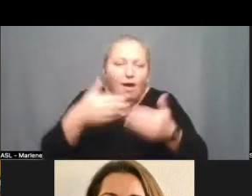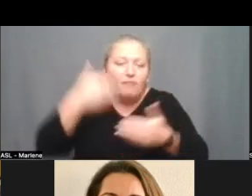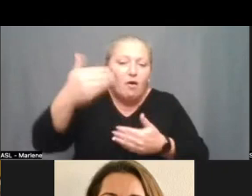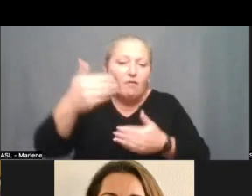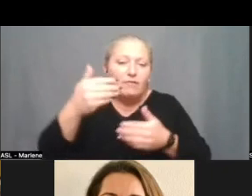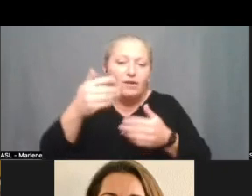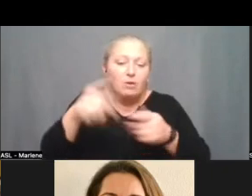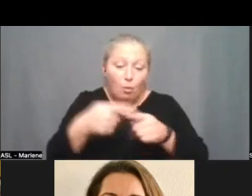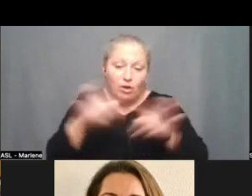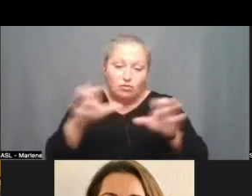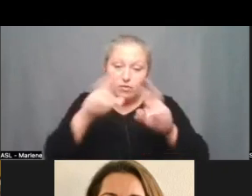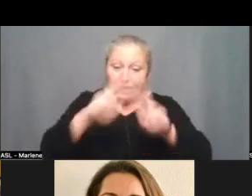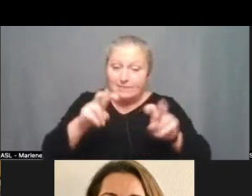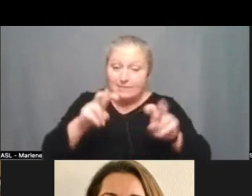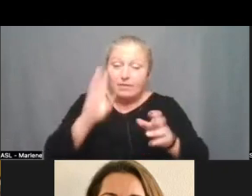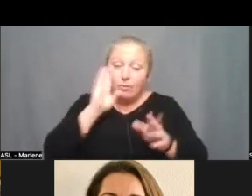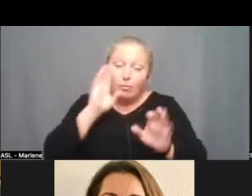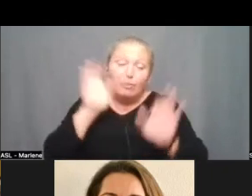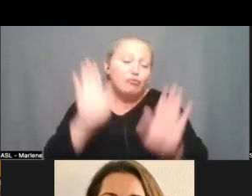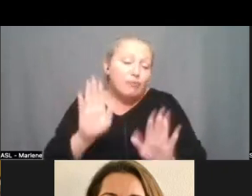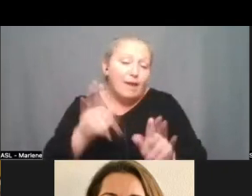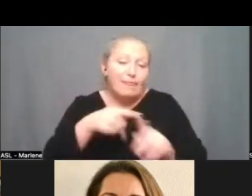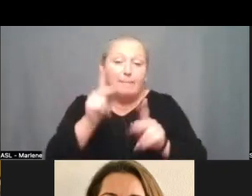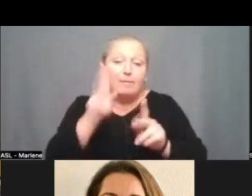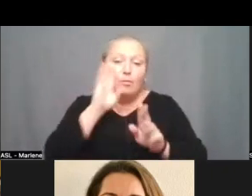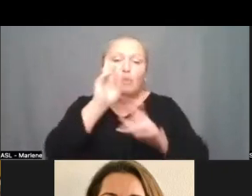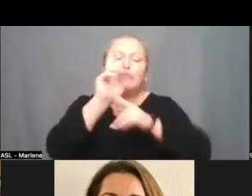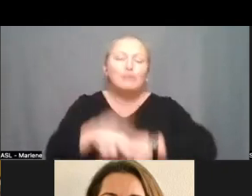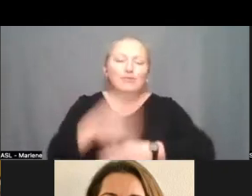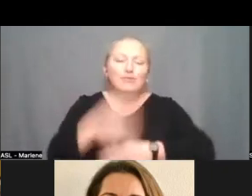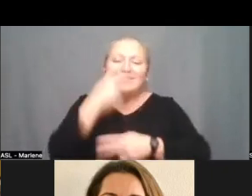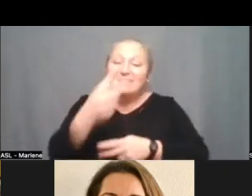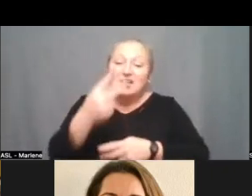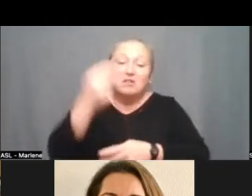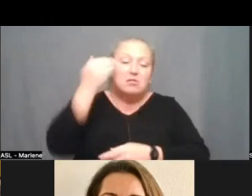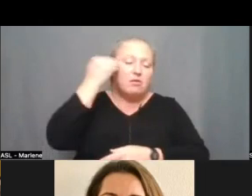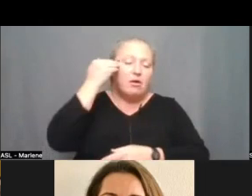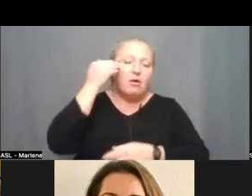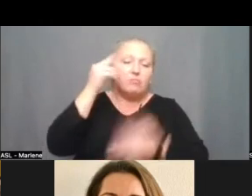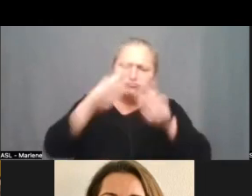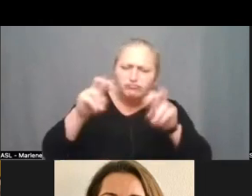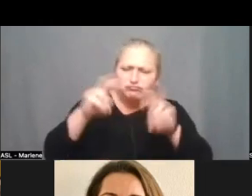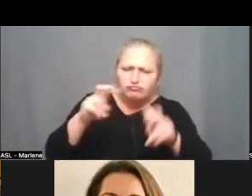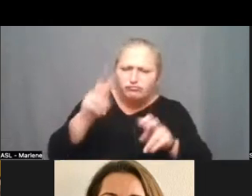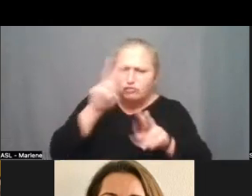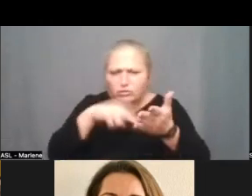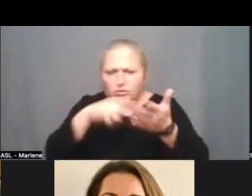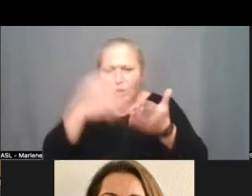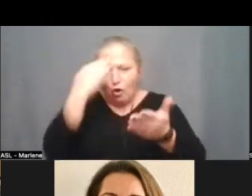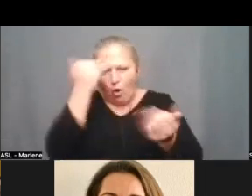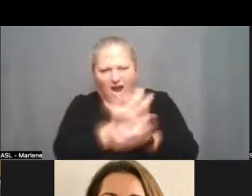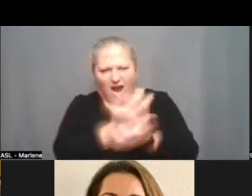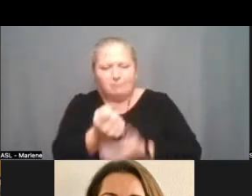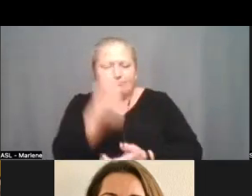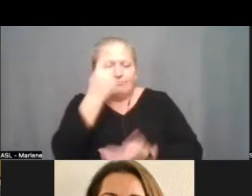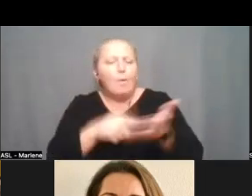done would be really great and um people will just get used to seeing it analyzing it and and knowing what everything means so um